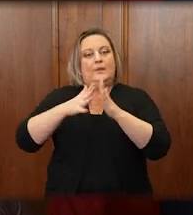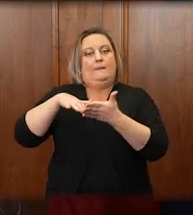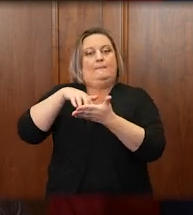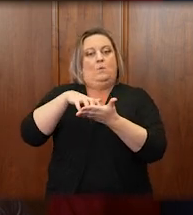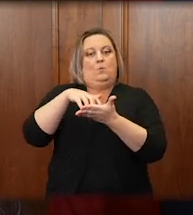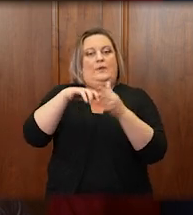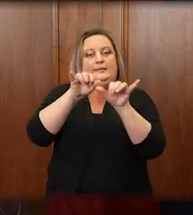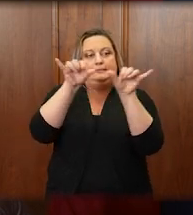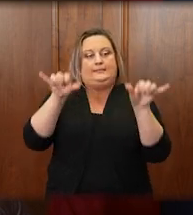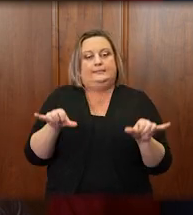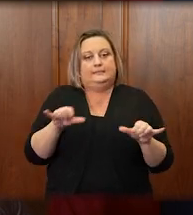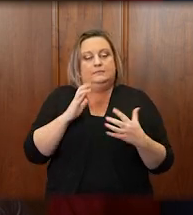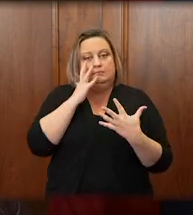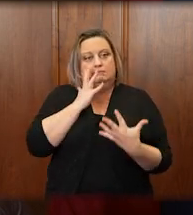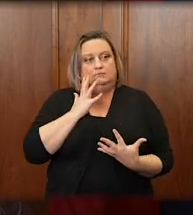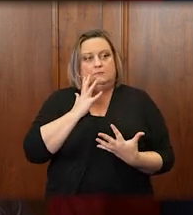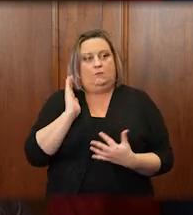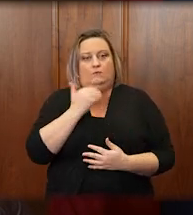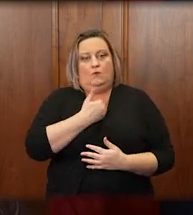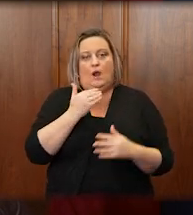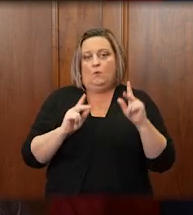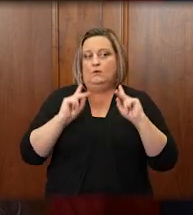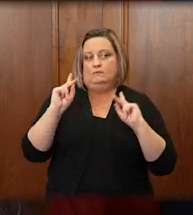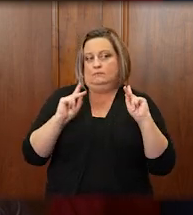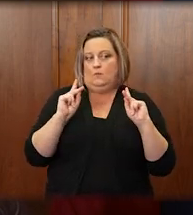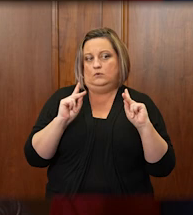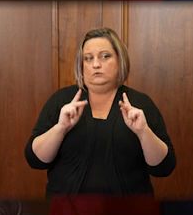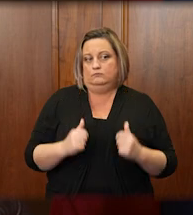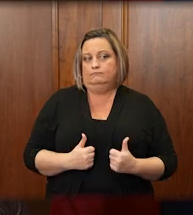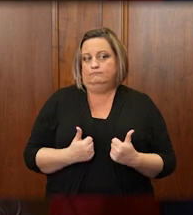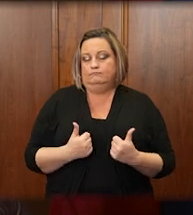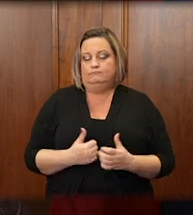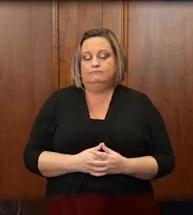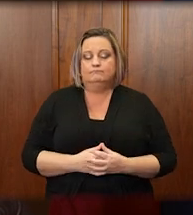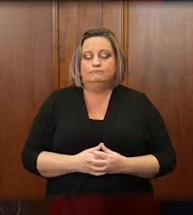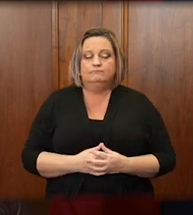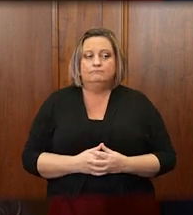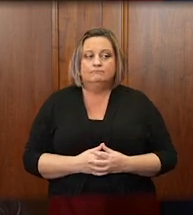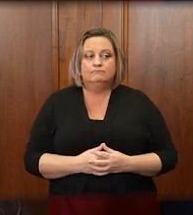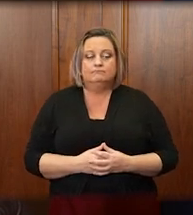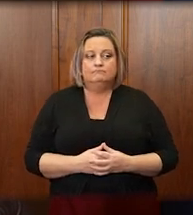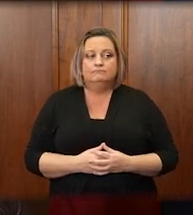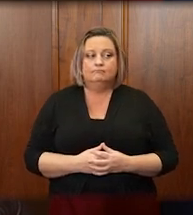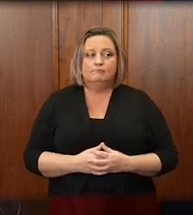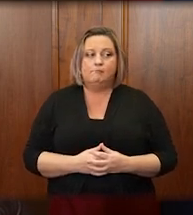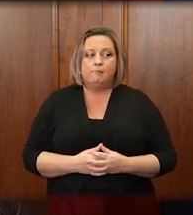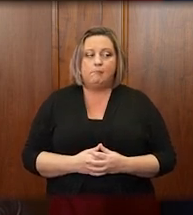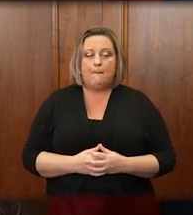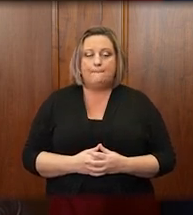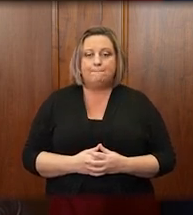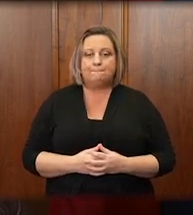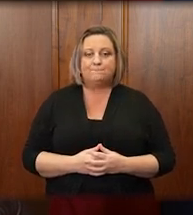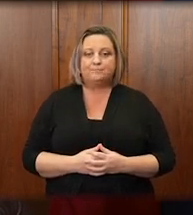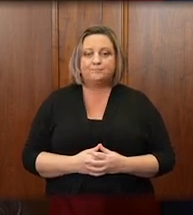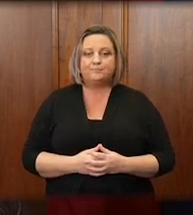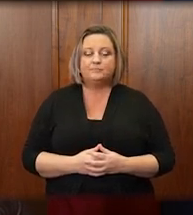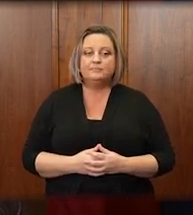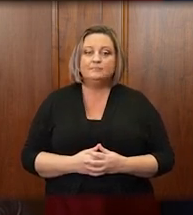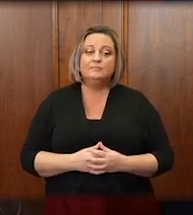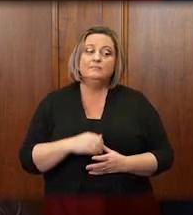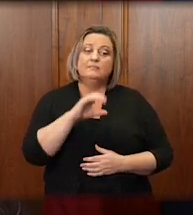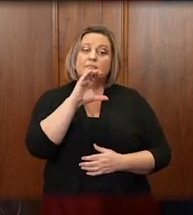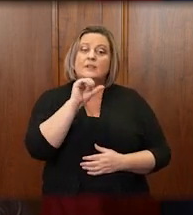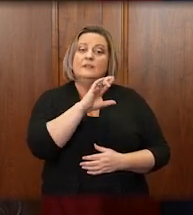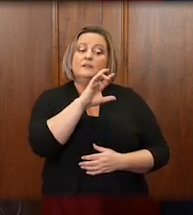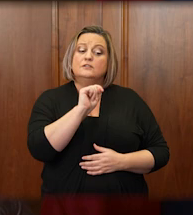ways that would be unfortunate for our citizens and our ability to deliver justice to them. The circuit courts have